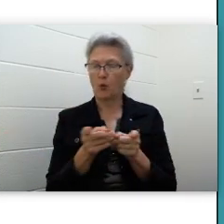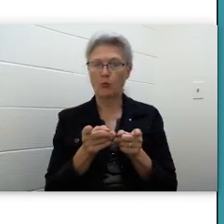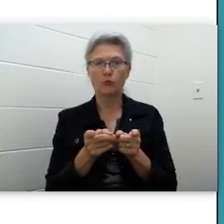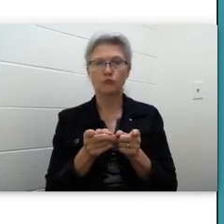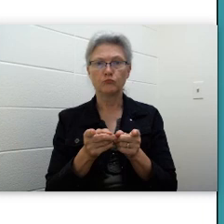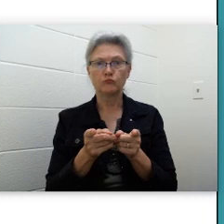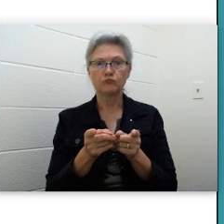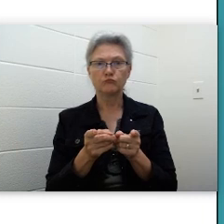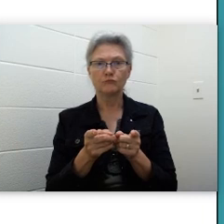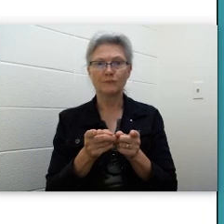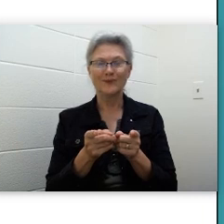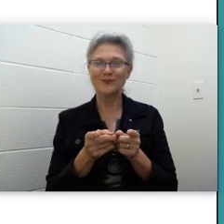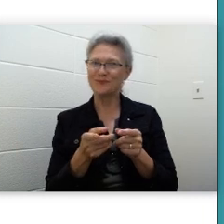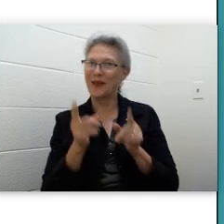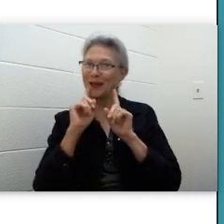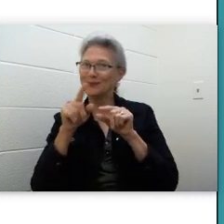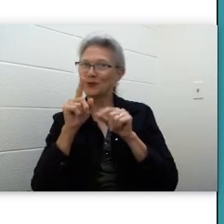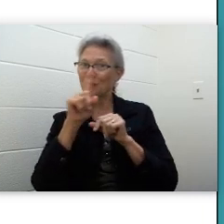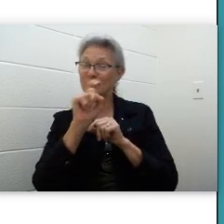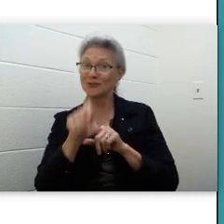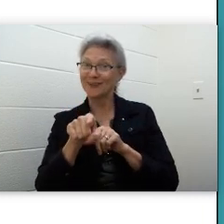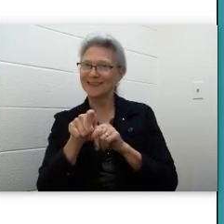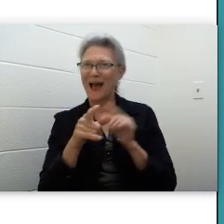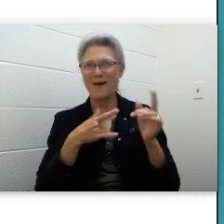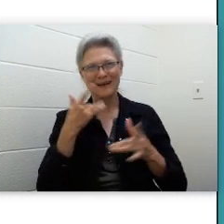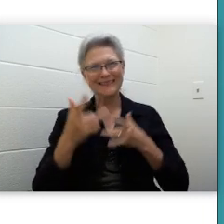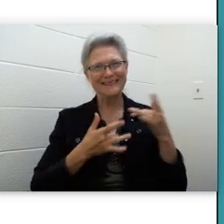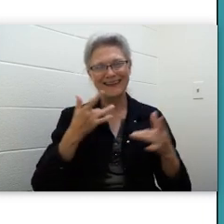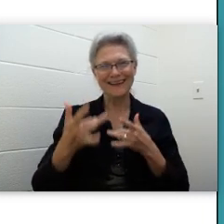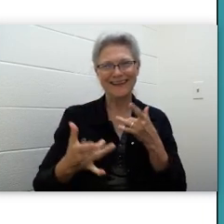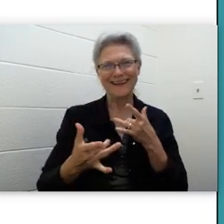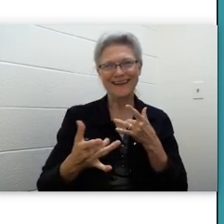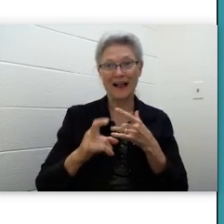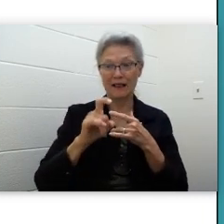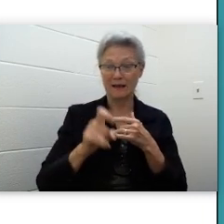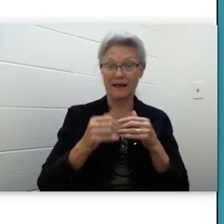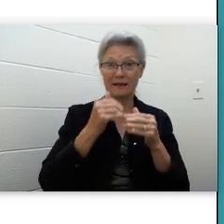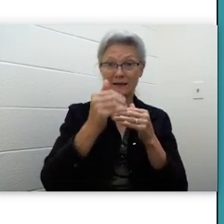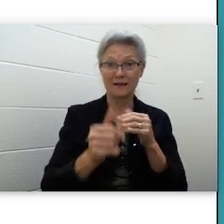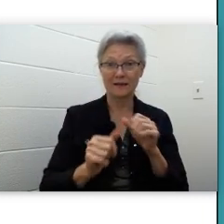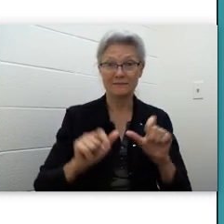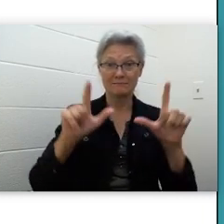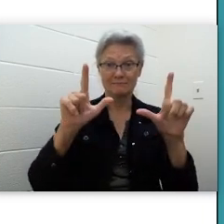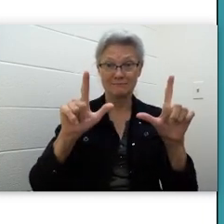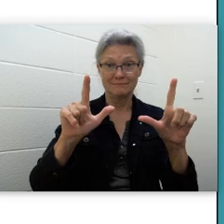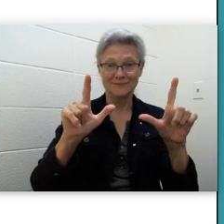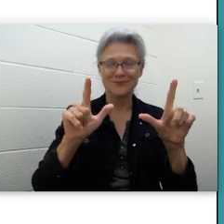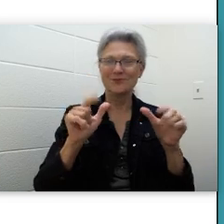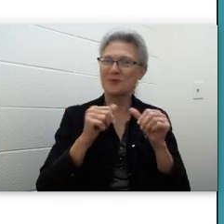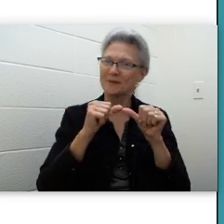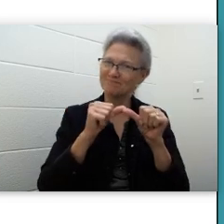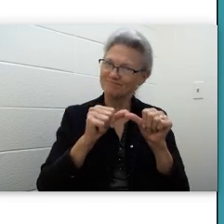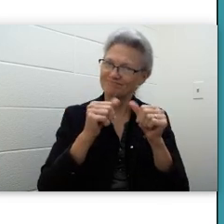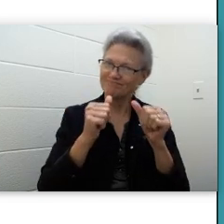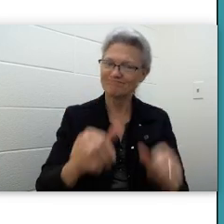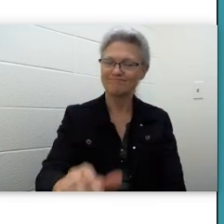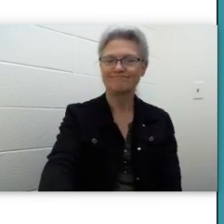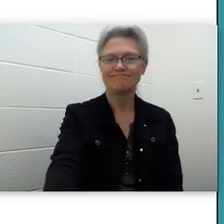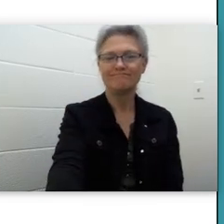answer a question. So I'm super excited. Click on to the next screen and see more of day.